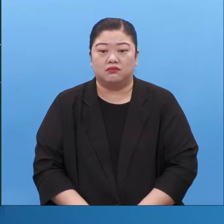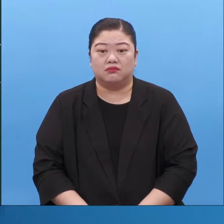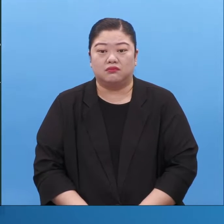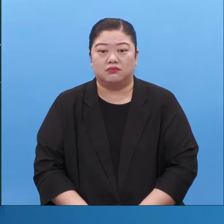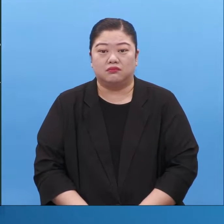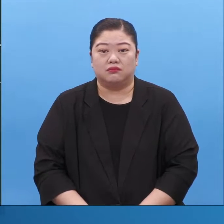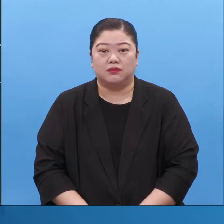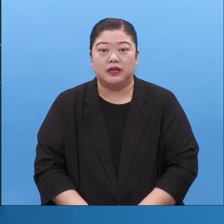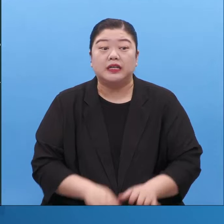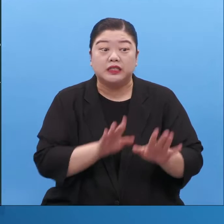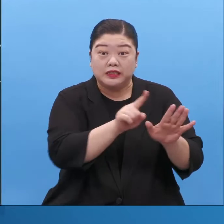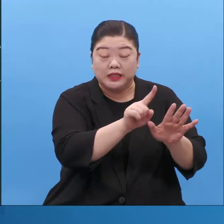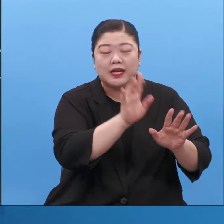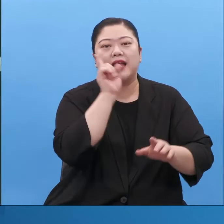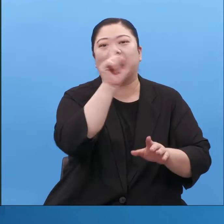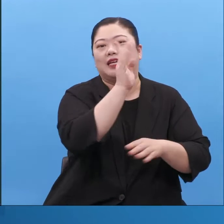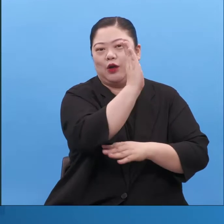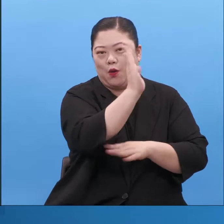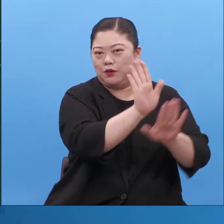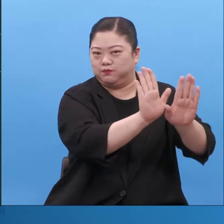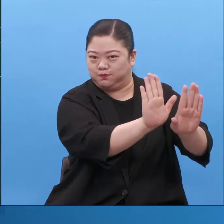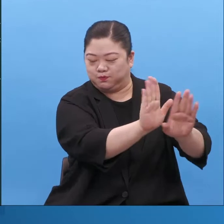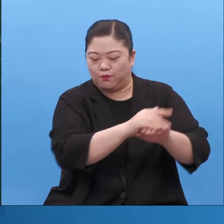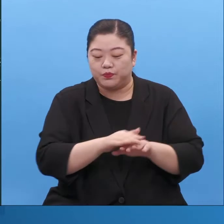and so today we'll mainly speak about this first picture